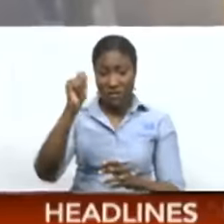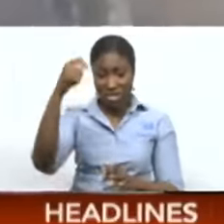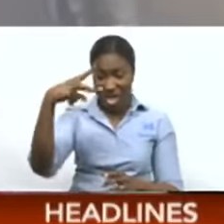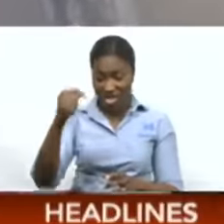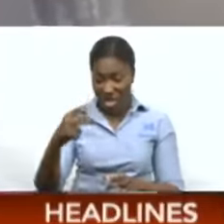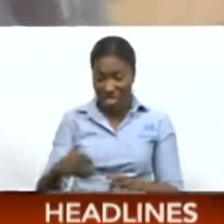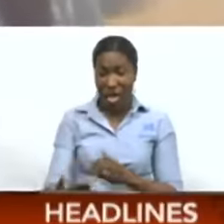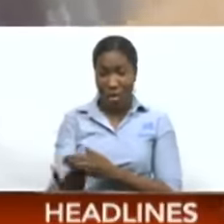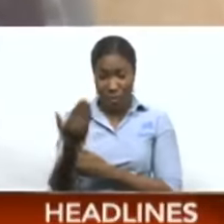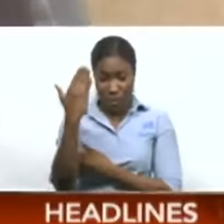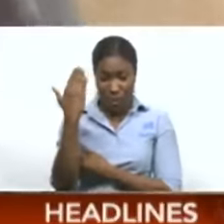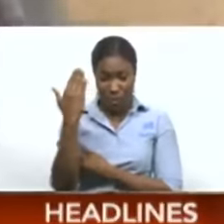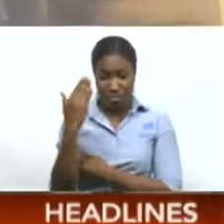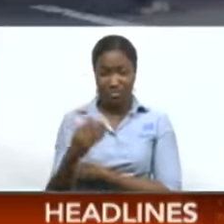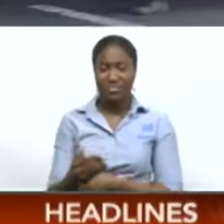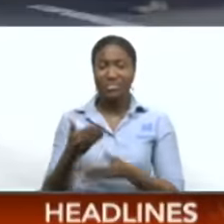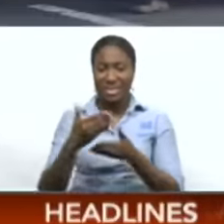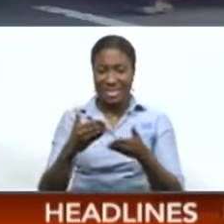this part of town.